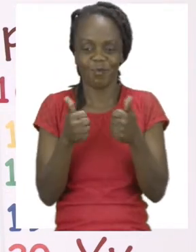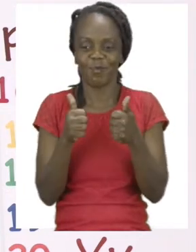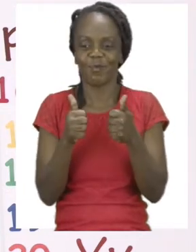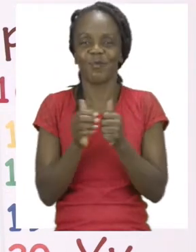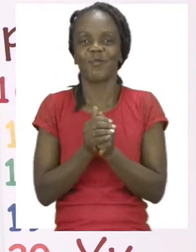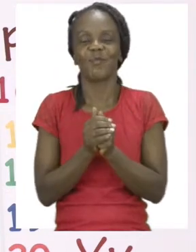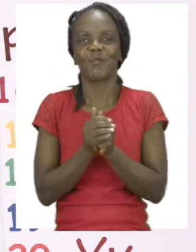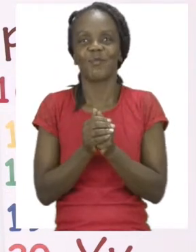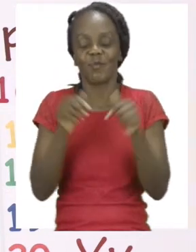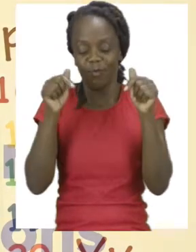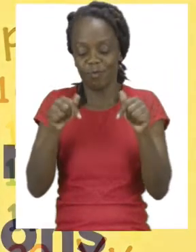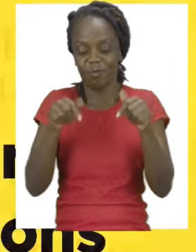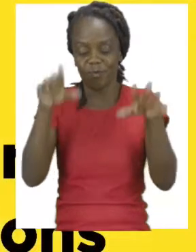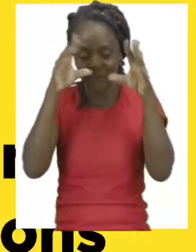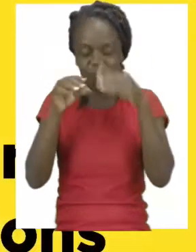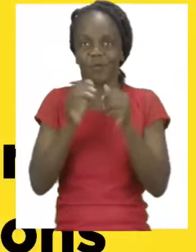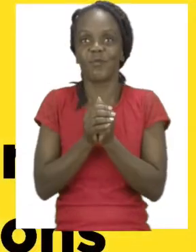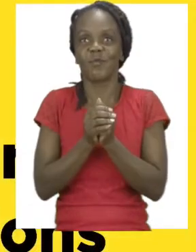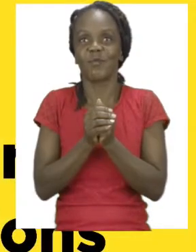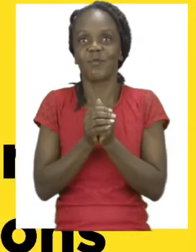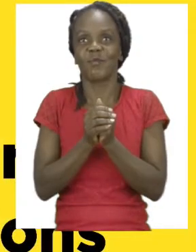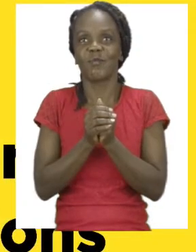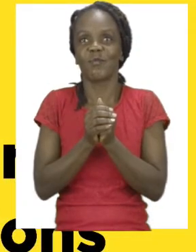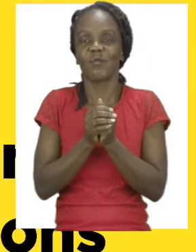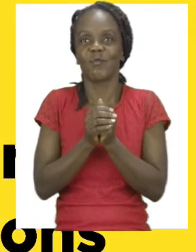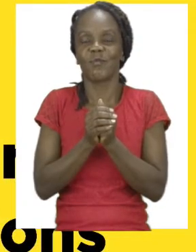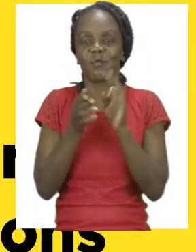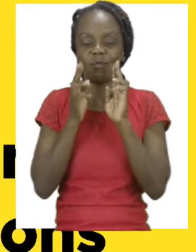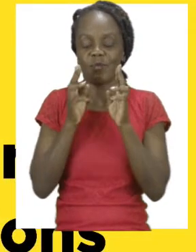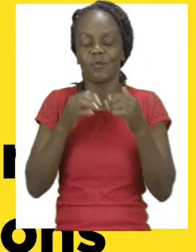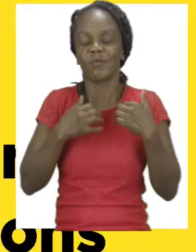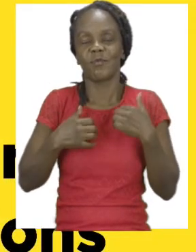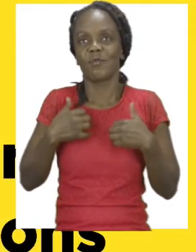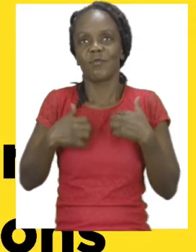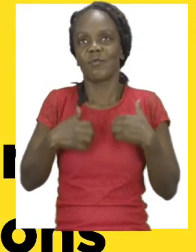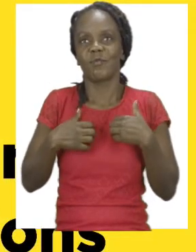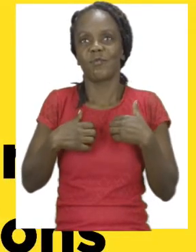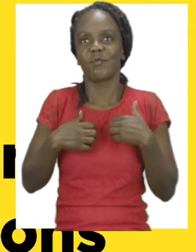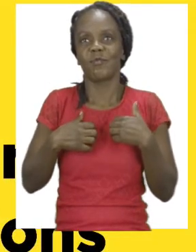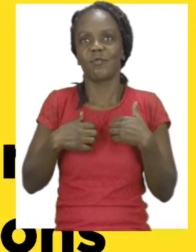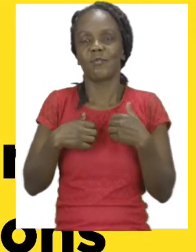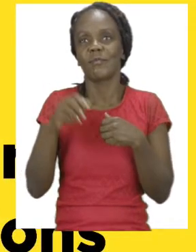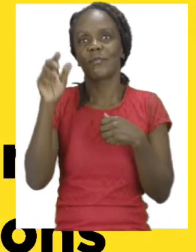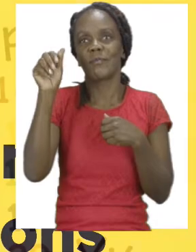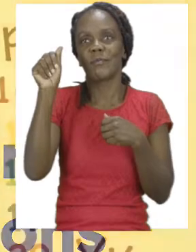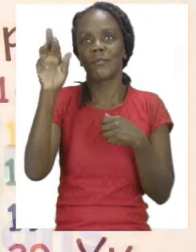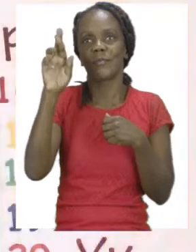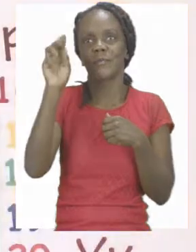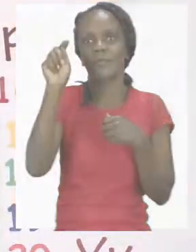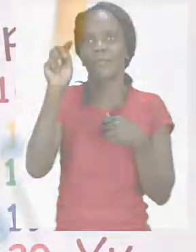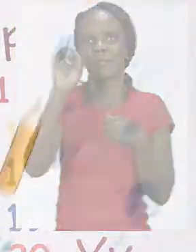For today's lesson, we will be talking about emotions and arts.